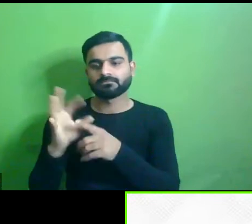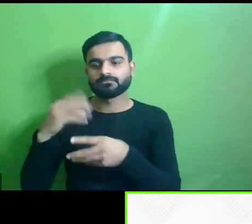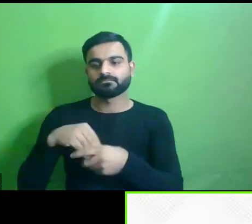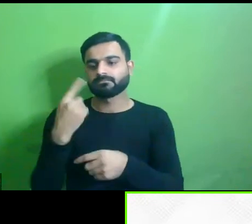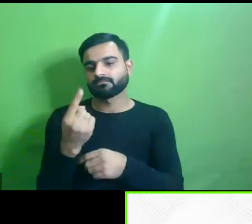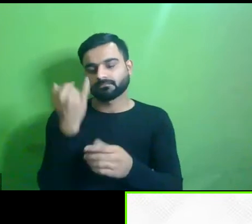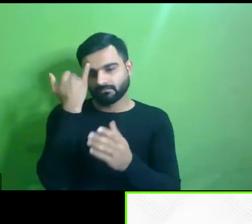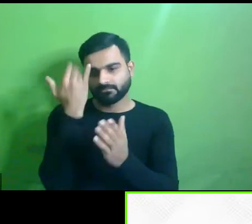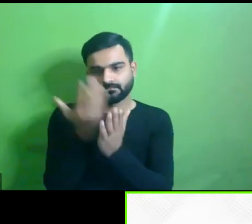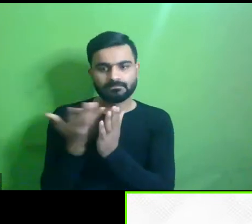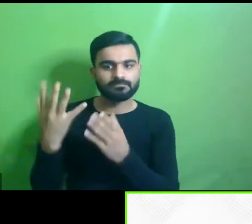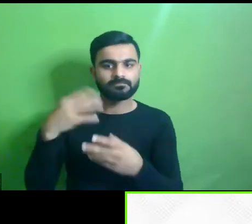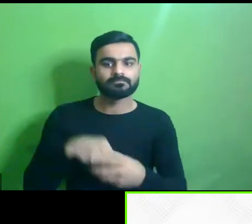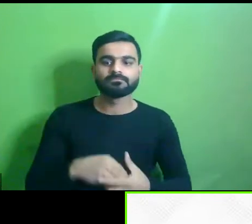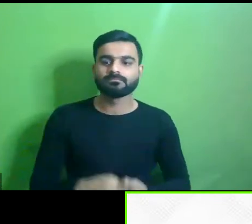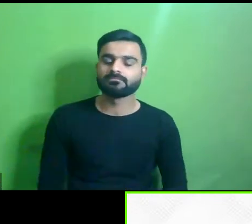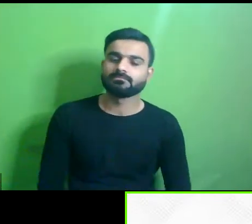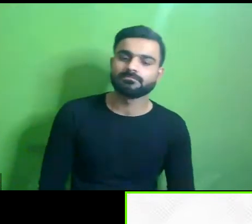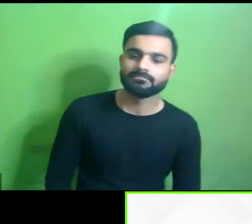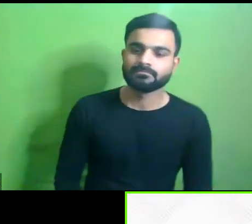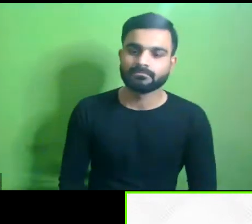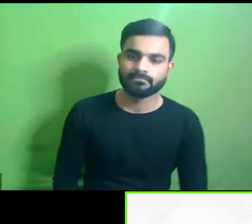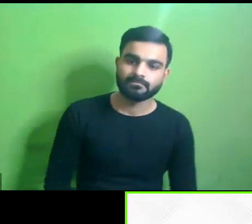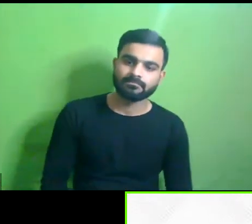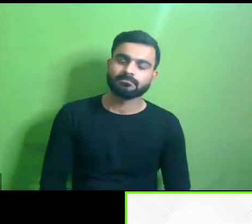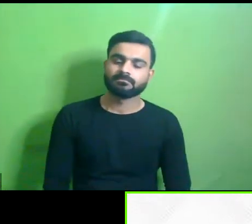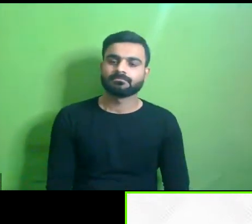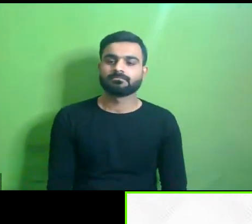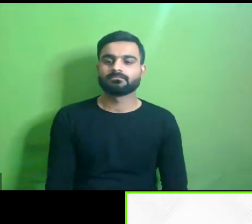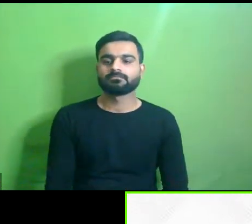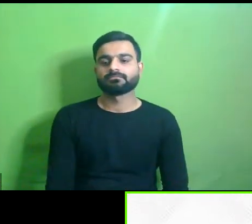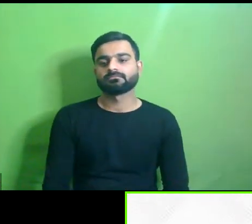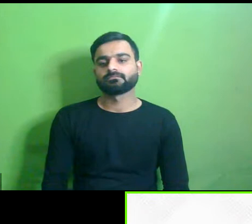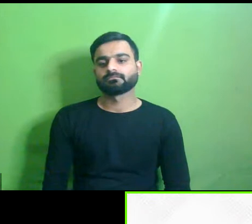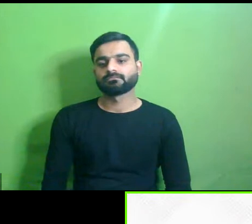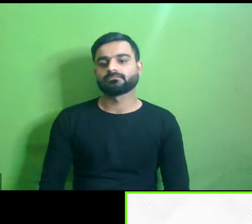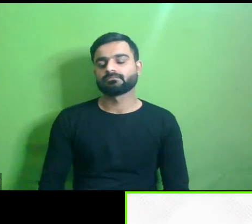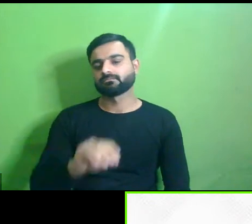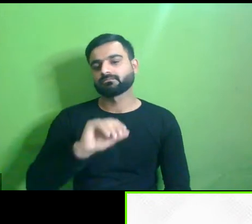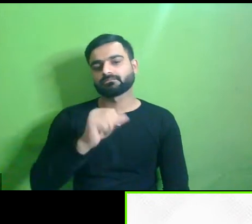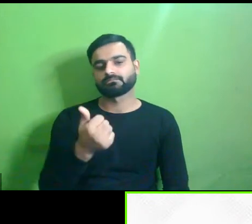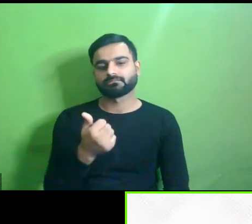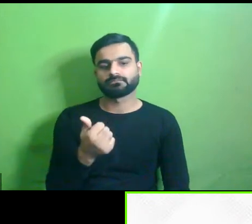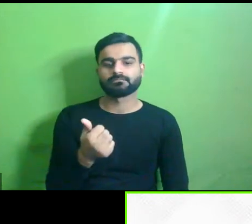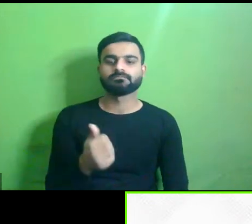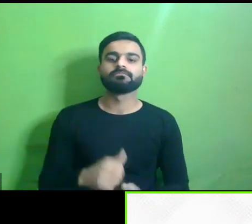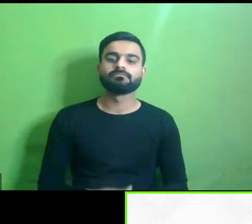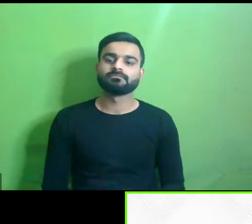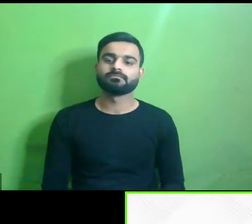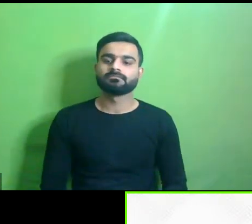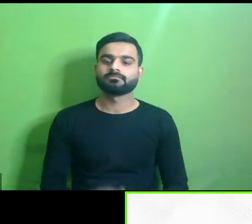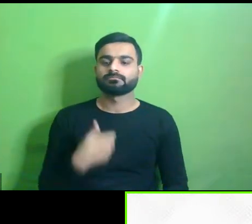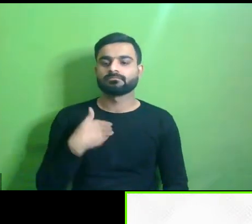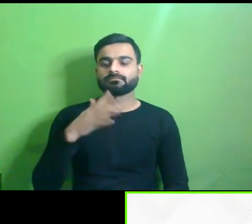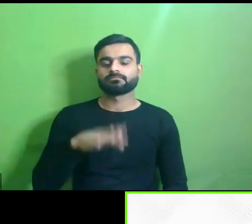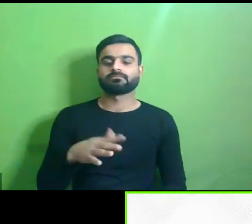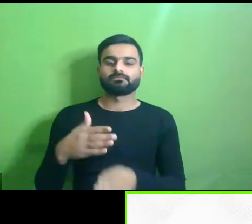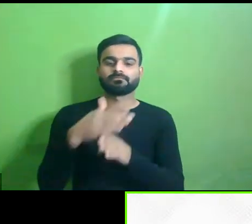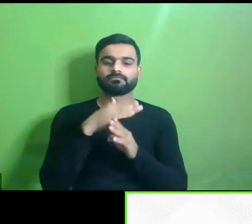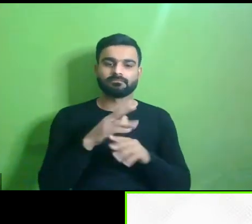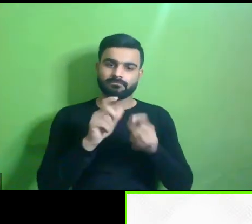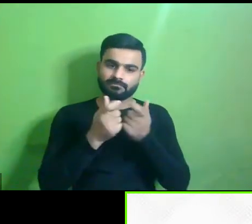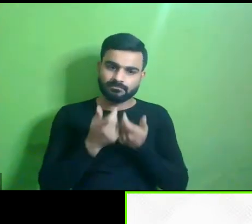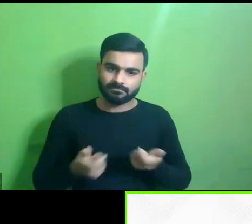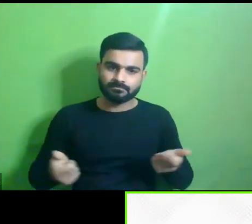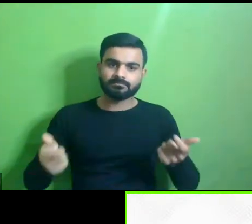the proposals which came across um um the other one is um um you know having a steering committee